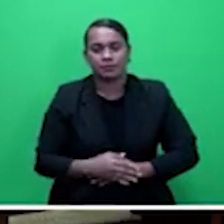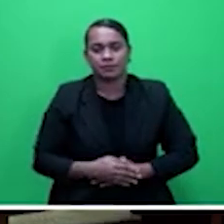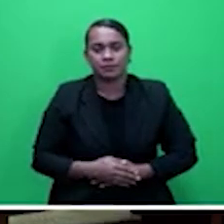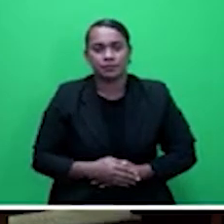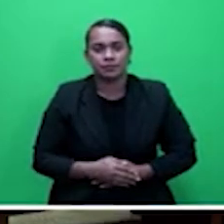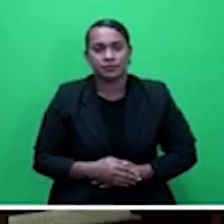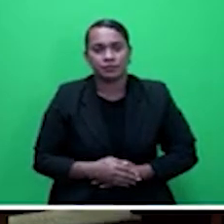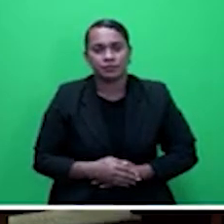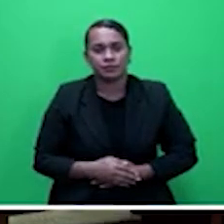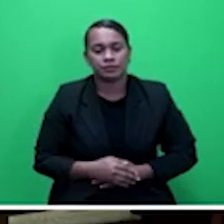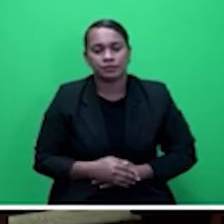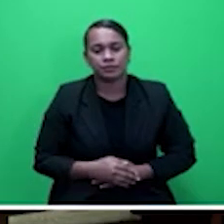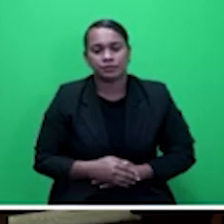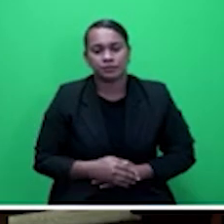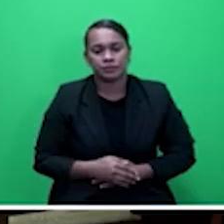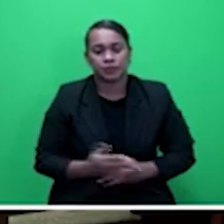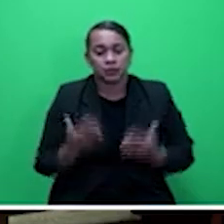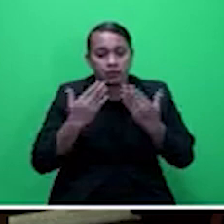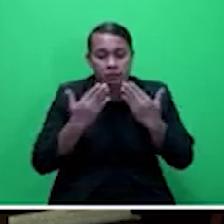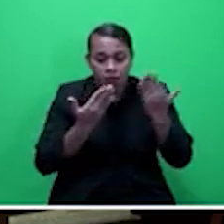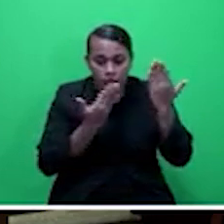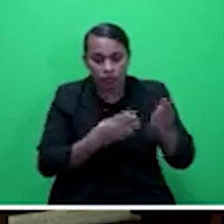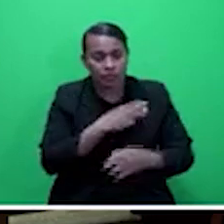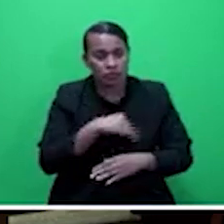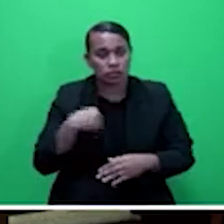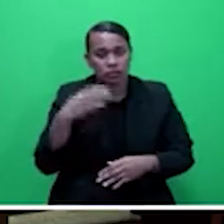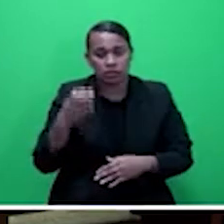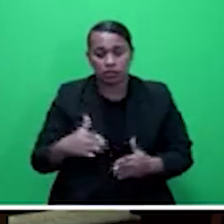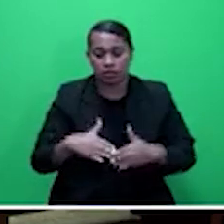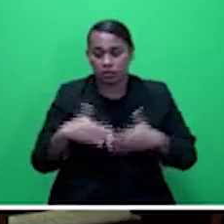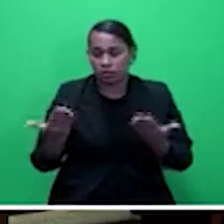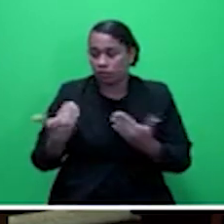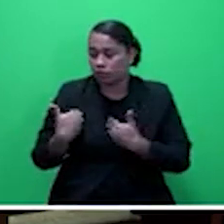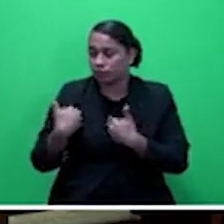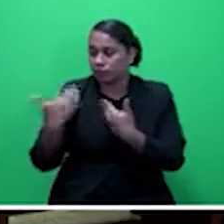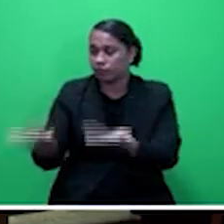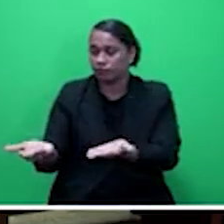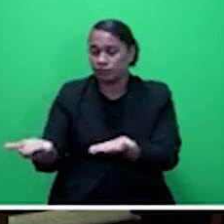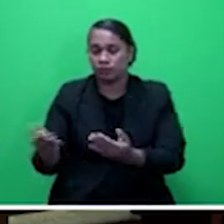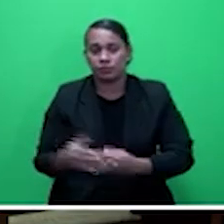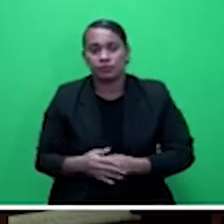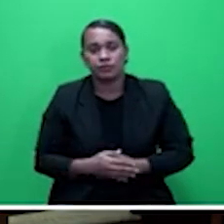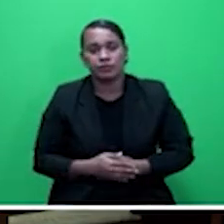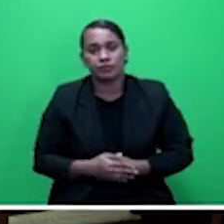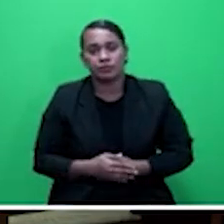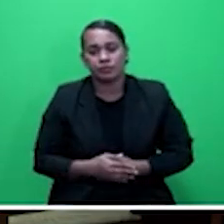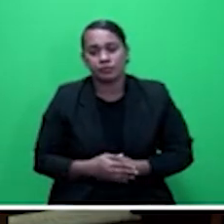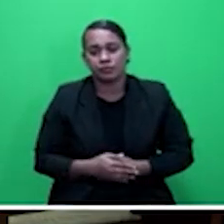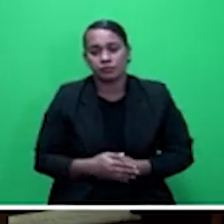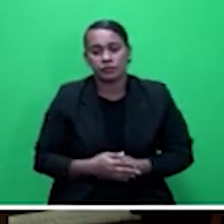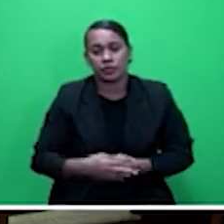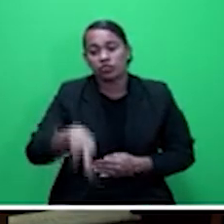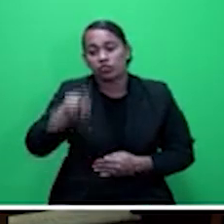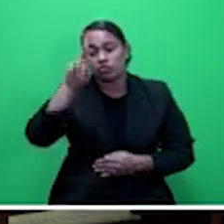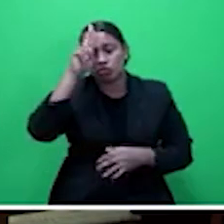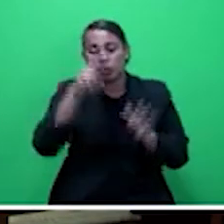Honorable Minister, and I will give the floor to the Honorable Dr. Philippe Tuchelau. You have the floor.